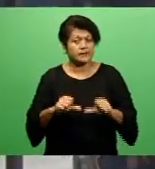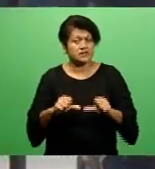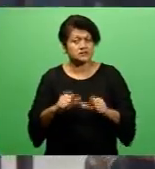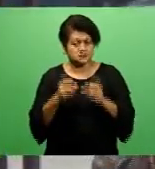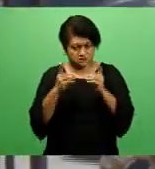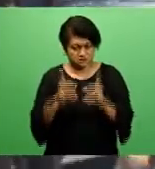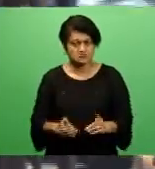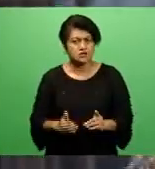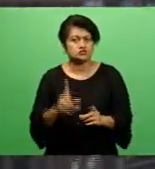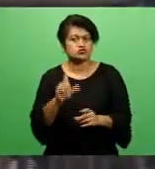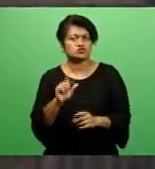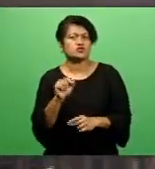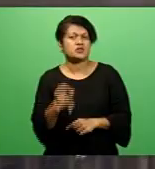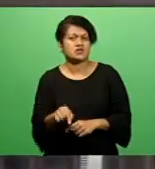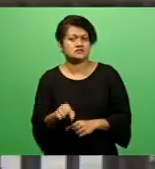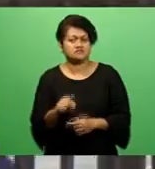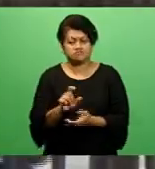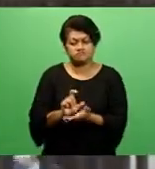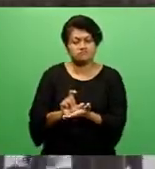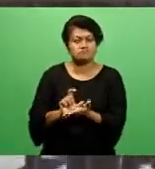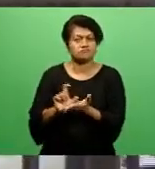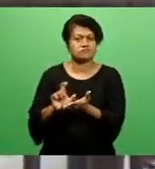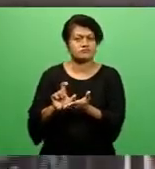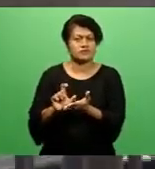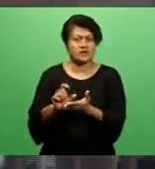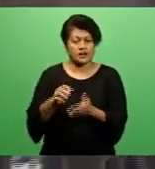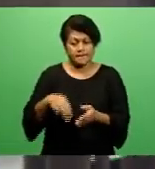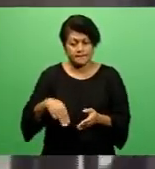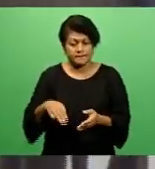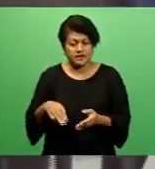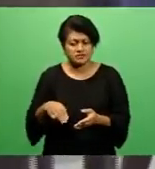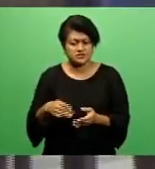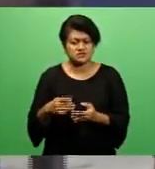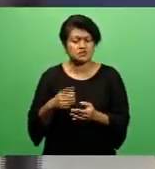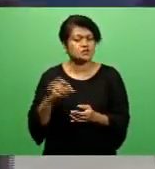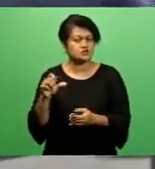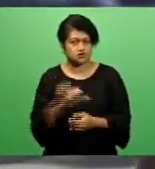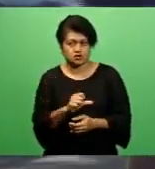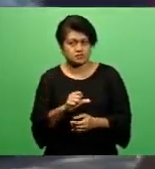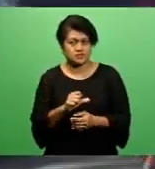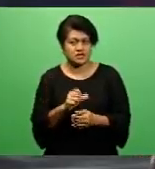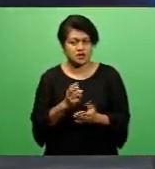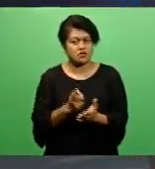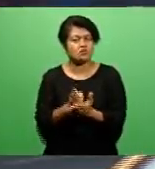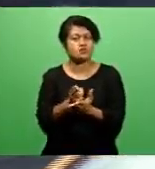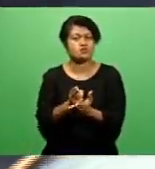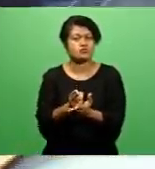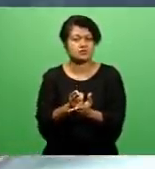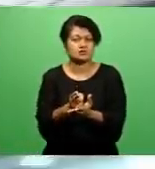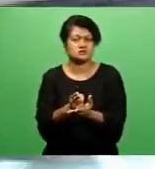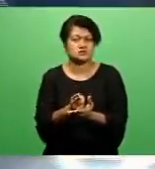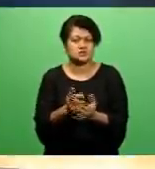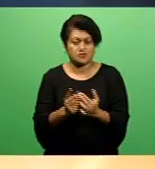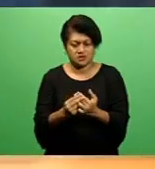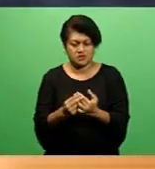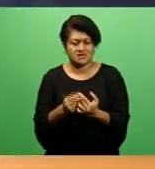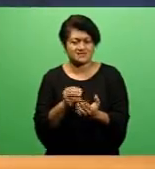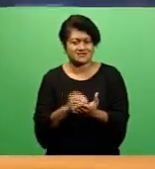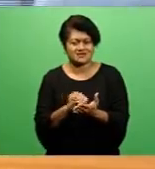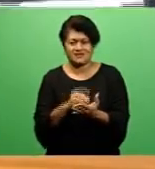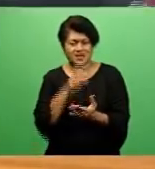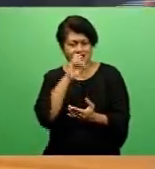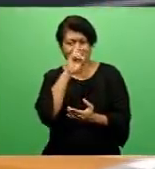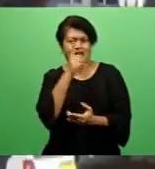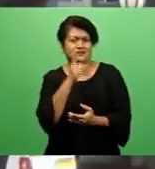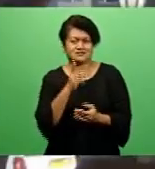Ngavoka says the law is very clear. Members' allegiance and loyalty can't be divided and they won't entertain people serving two masters.